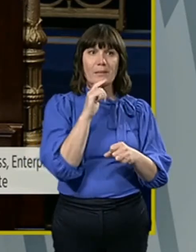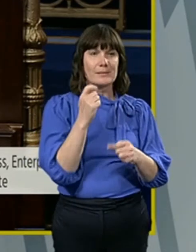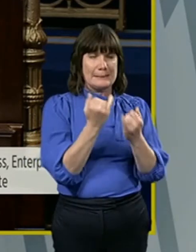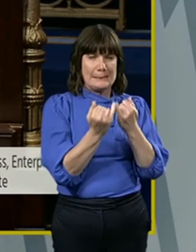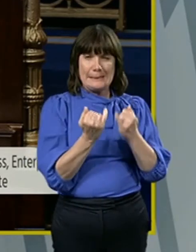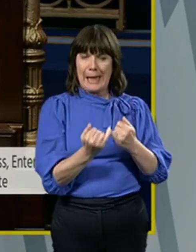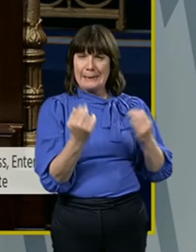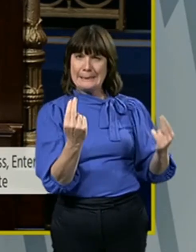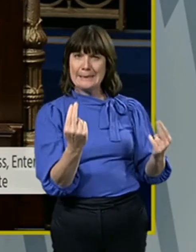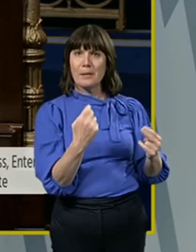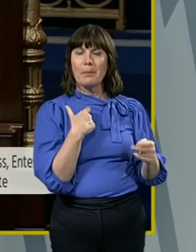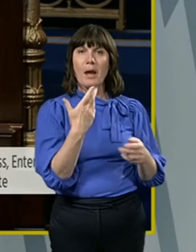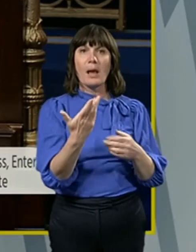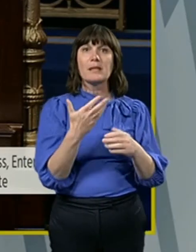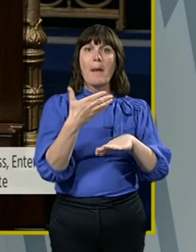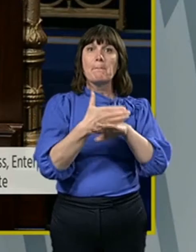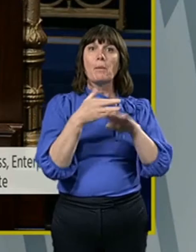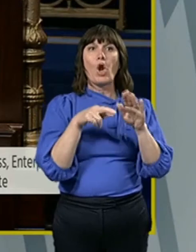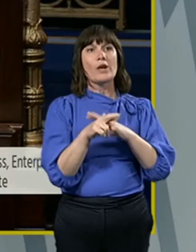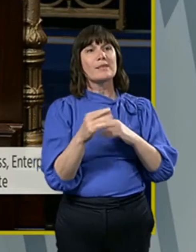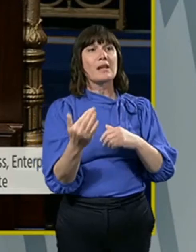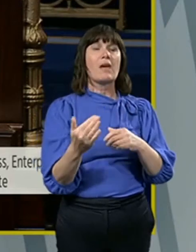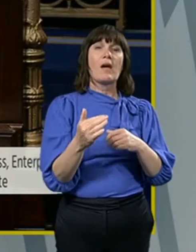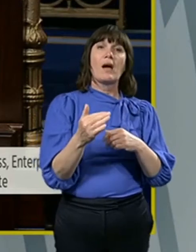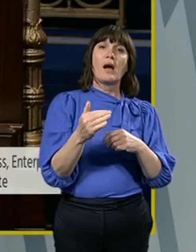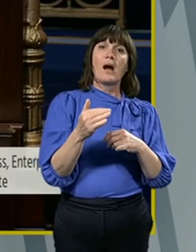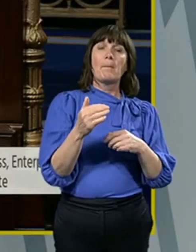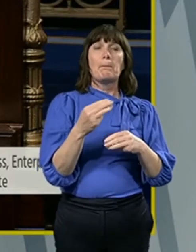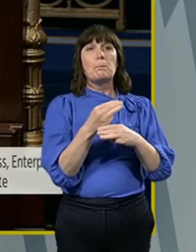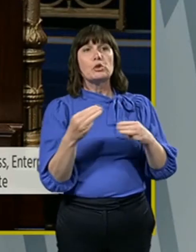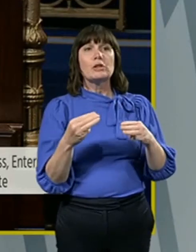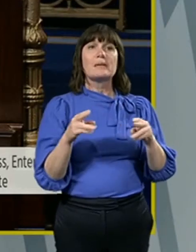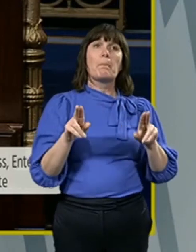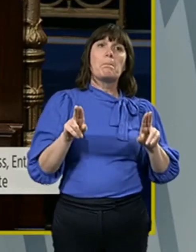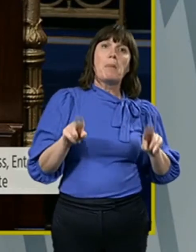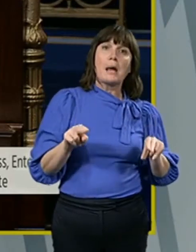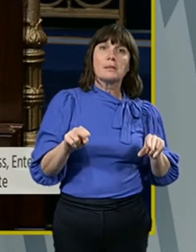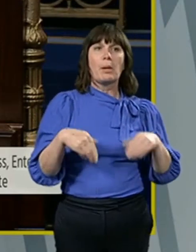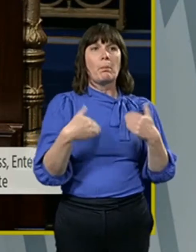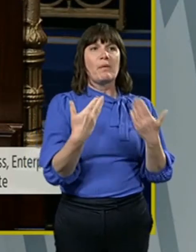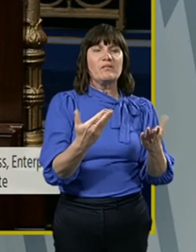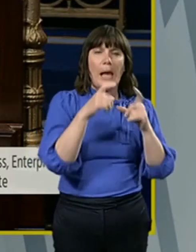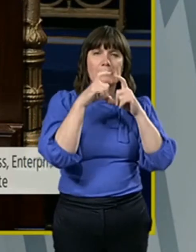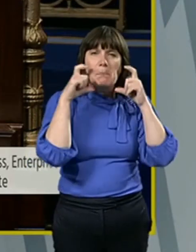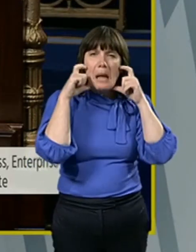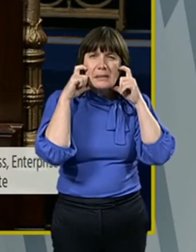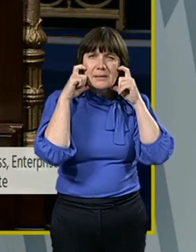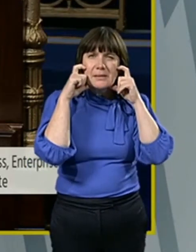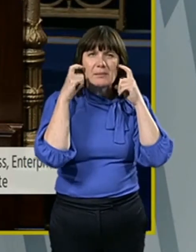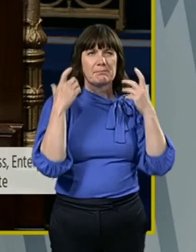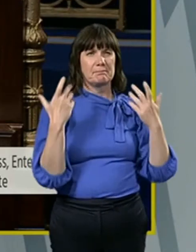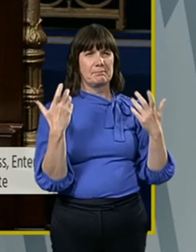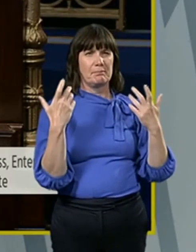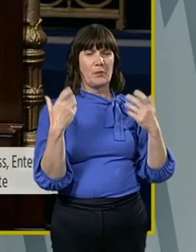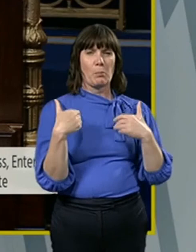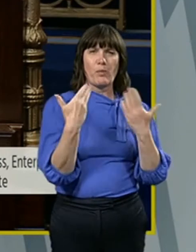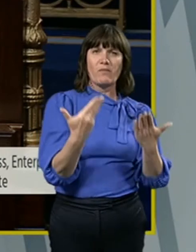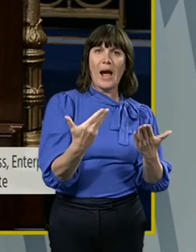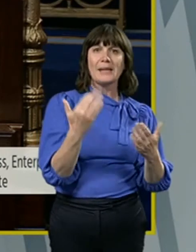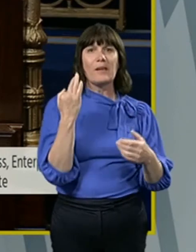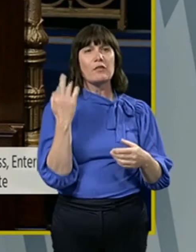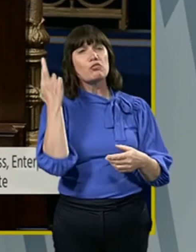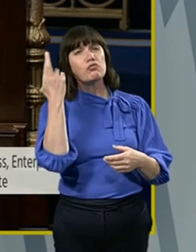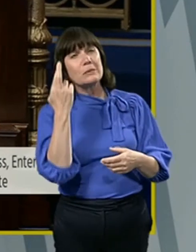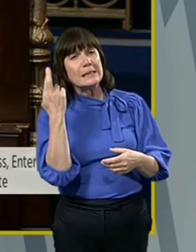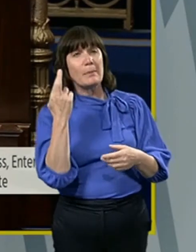in as far as practical should provide masks if they can, that facilities should be provided if they are reasonably